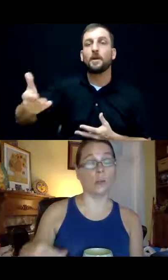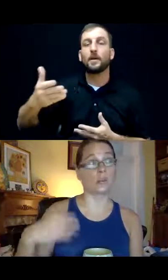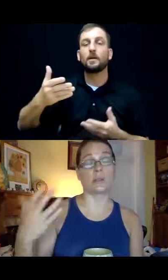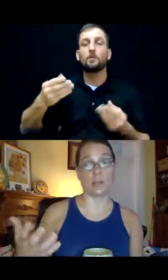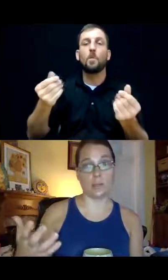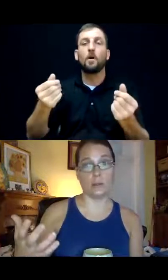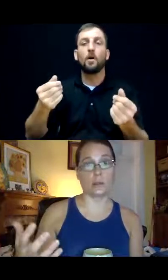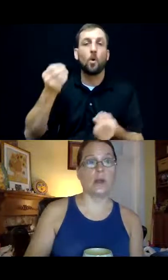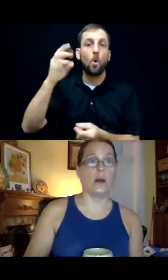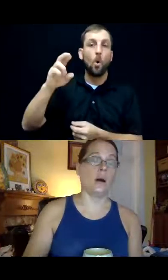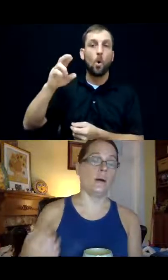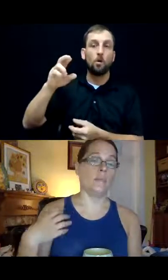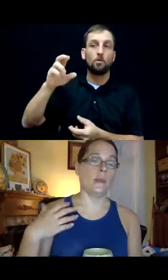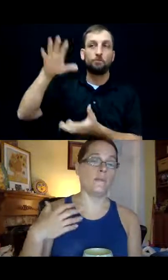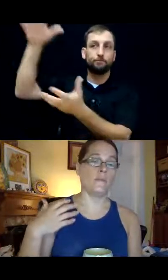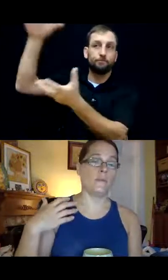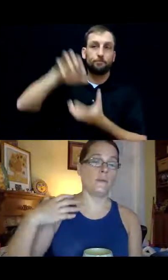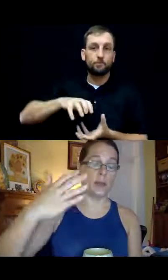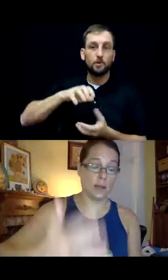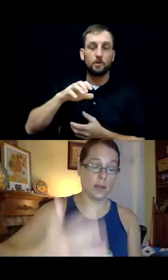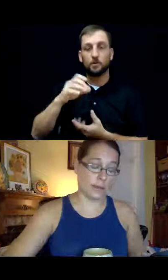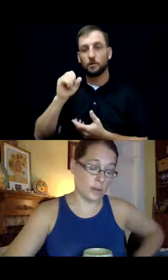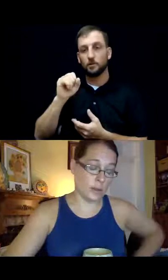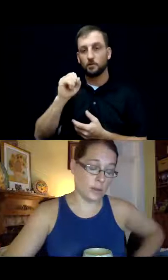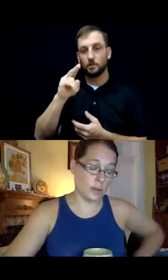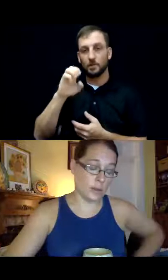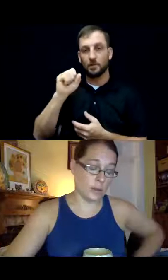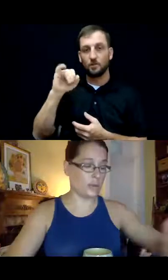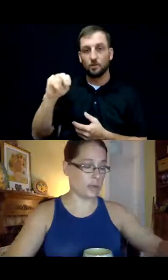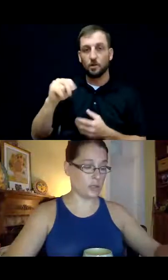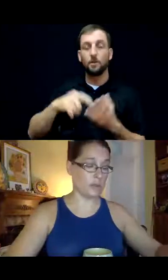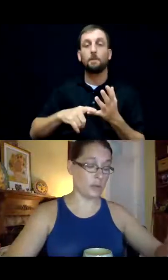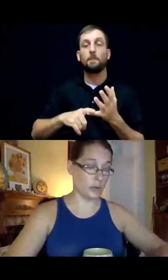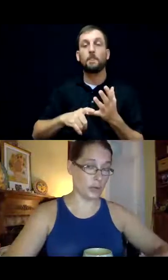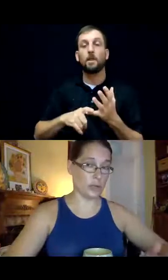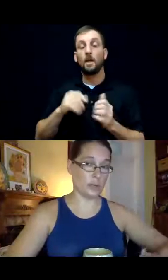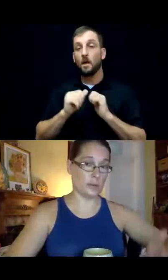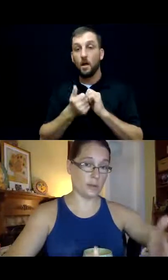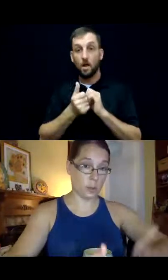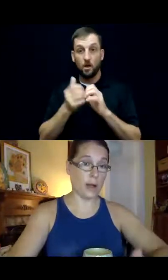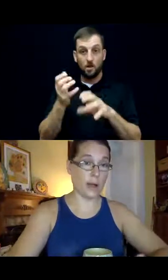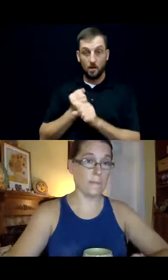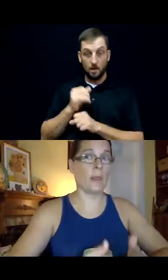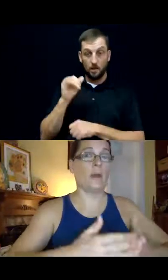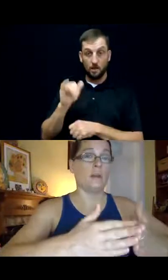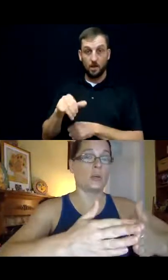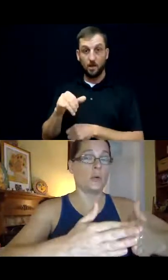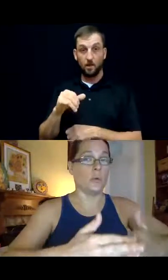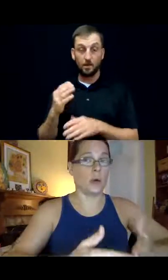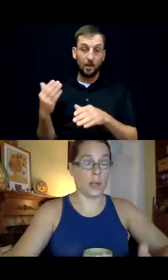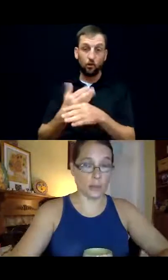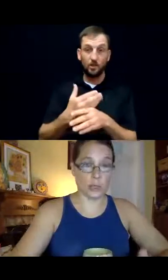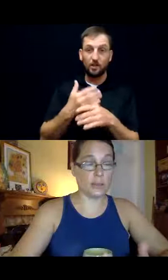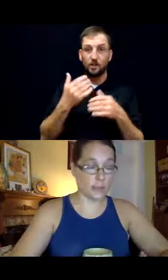or successions. Um, if, and, and the qualifications for an interdiction still apply. So